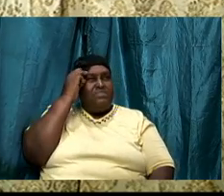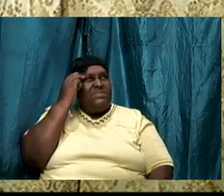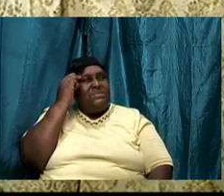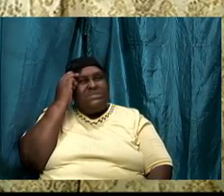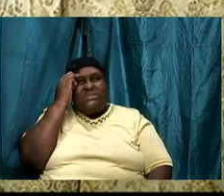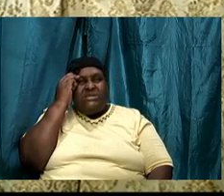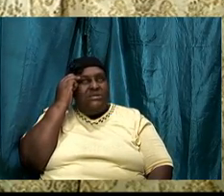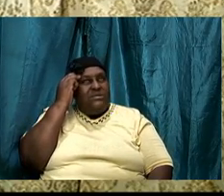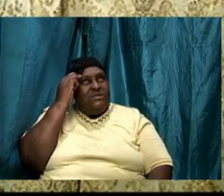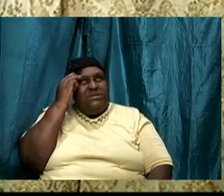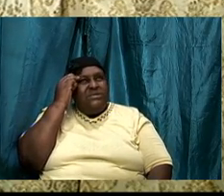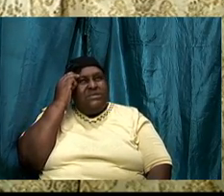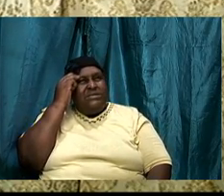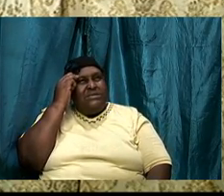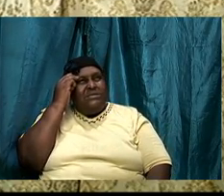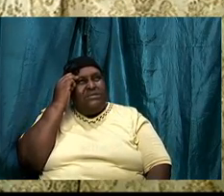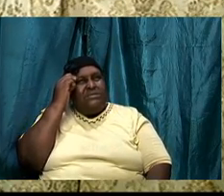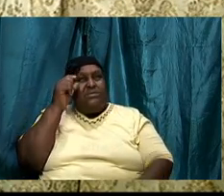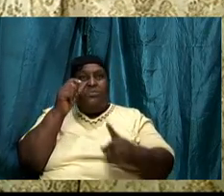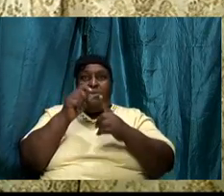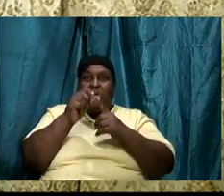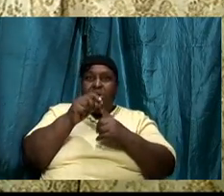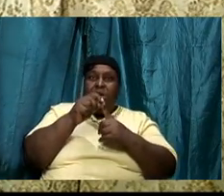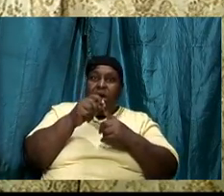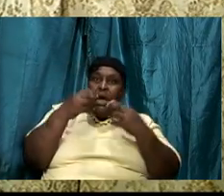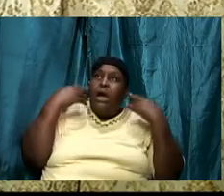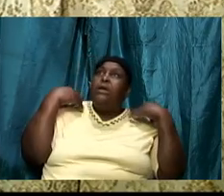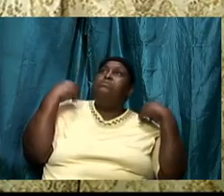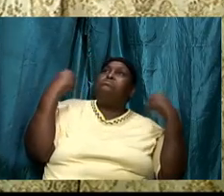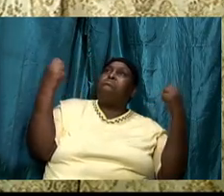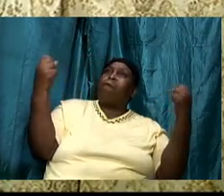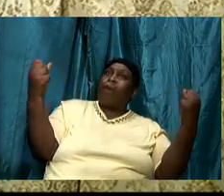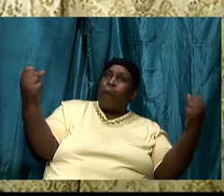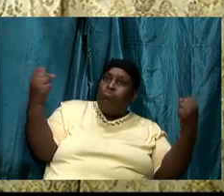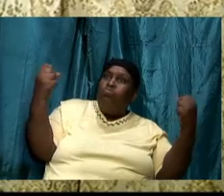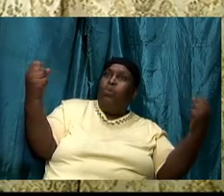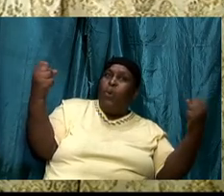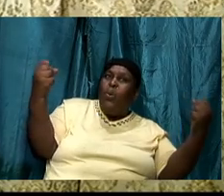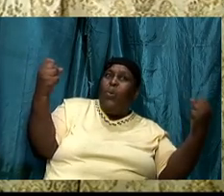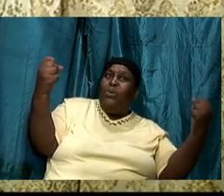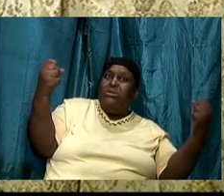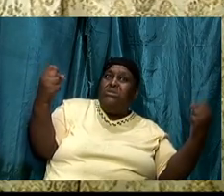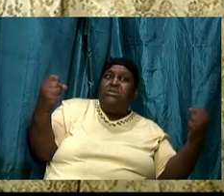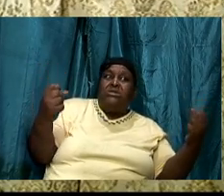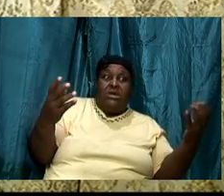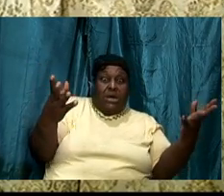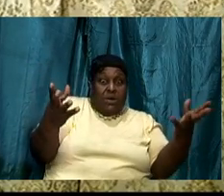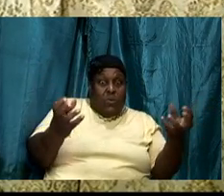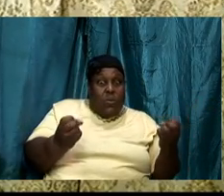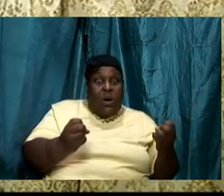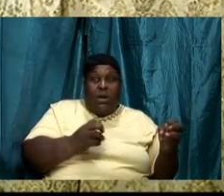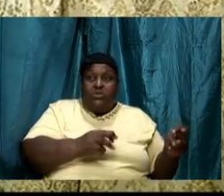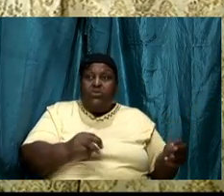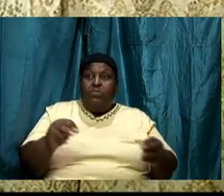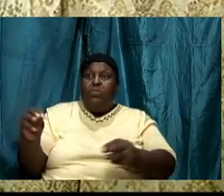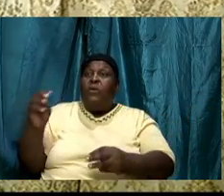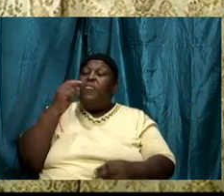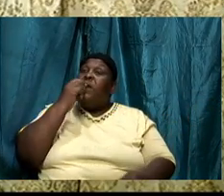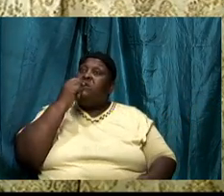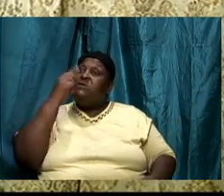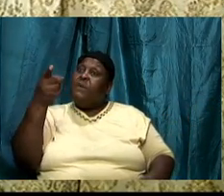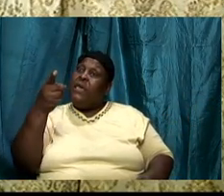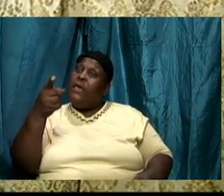then we are going to be emboldened and after a while we are going to then want to move to speak to